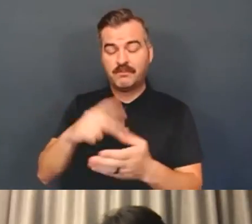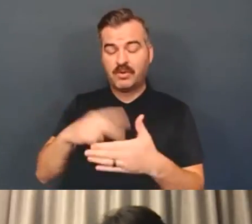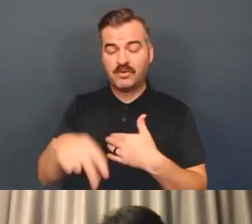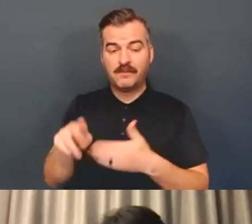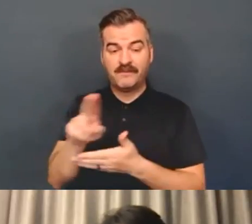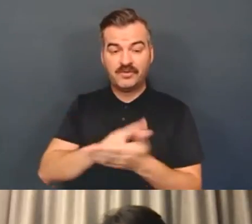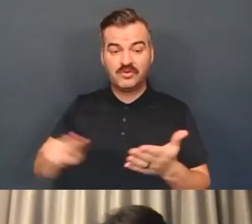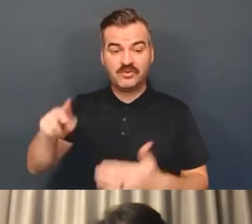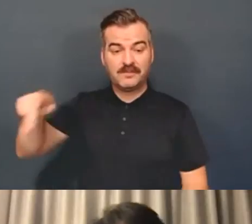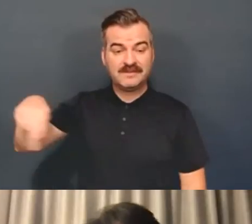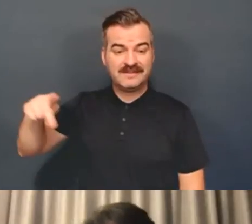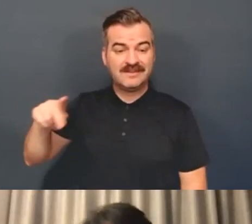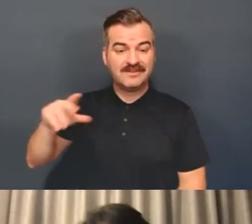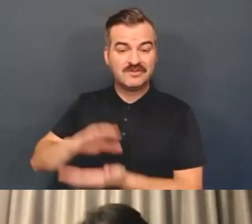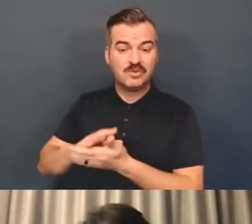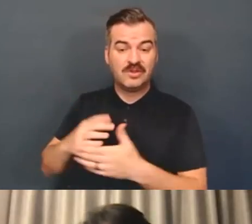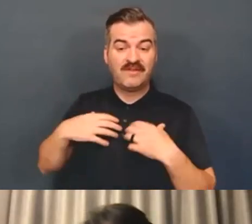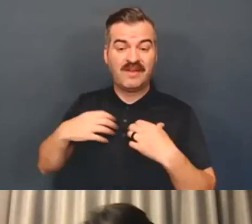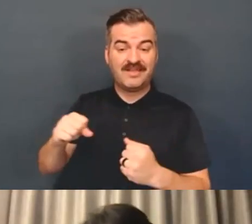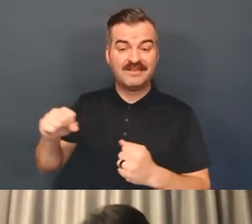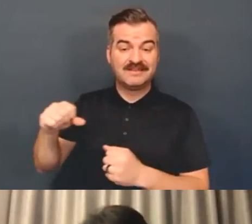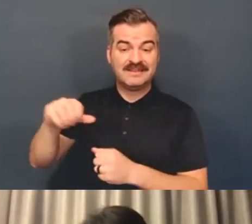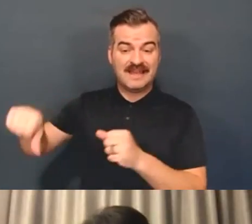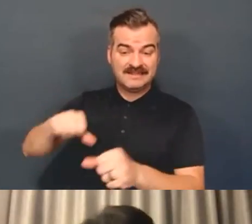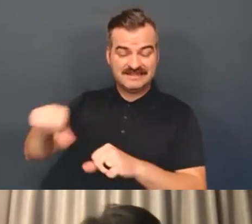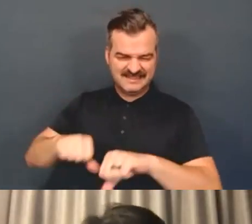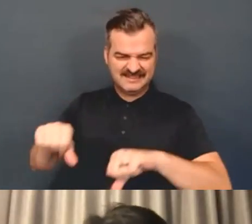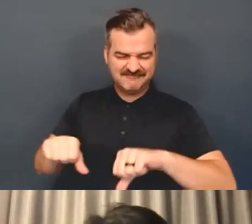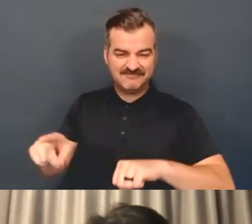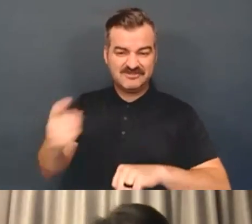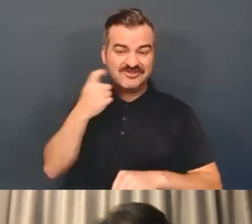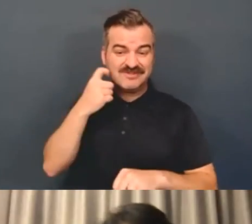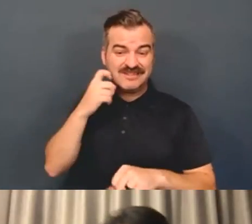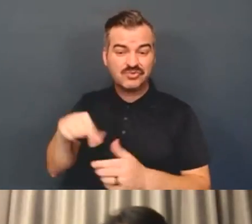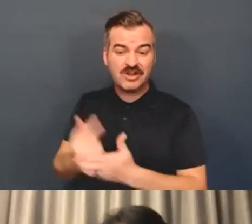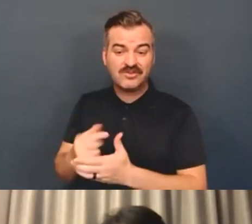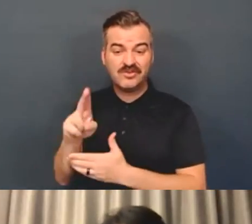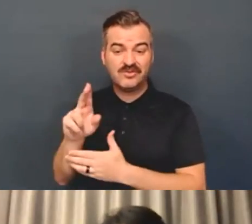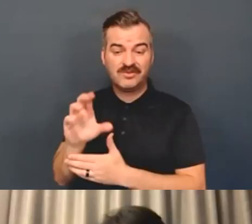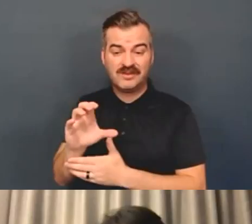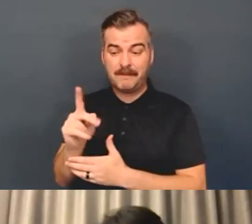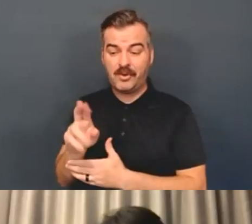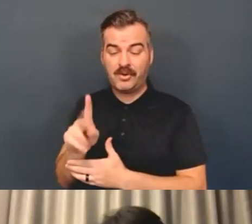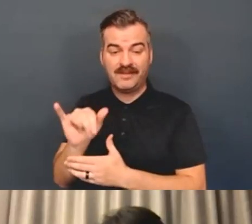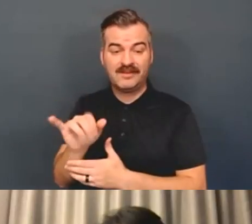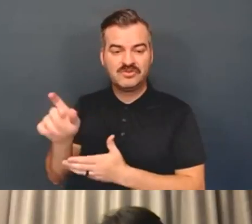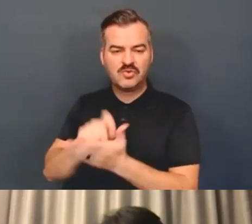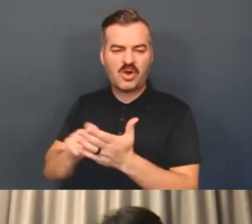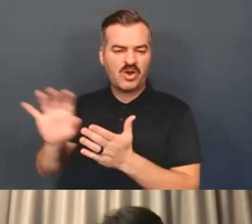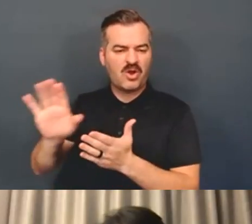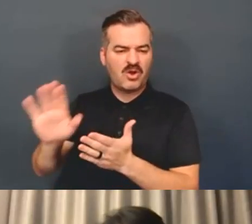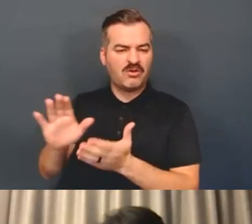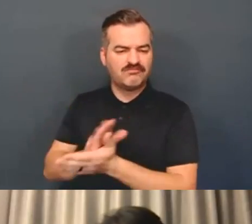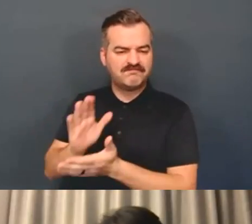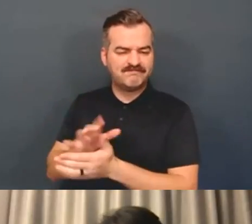the Pacific School of Health Sciences. She recently graduated from UC Berkeley, where she wrote a dissertation on the impact of